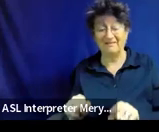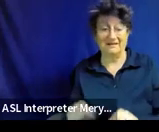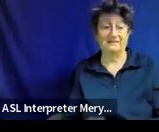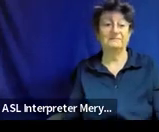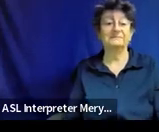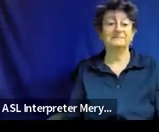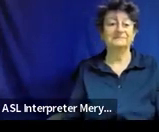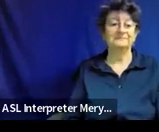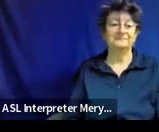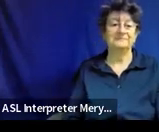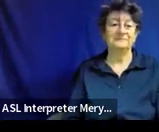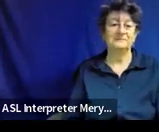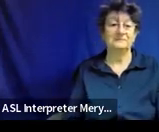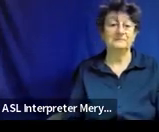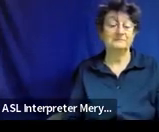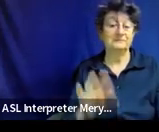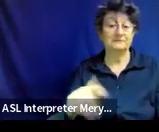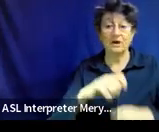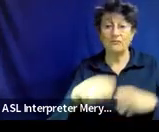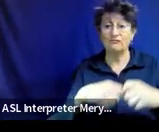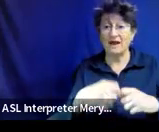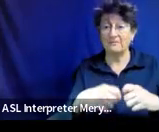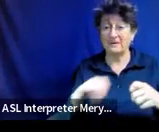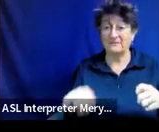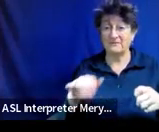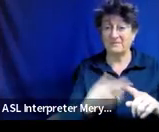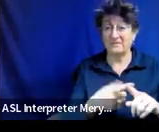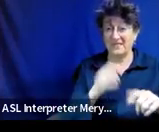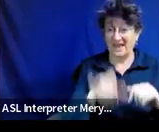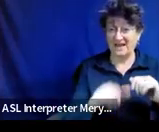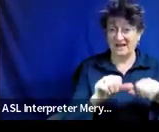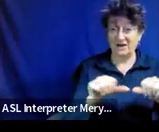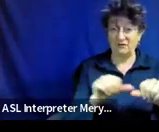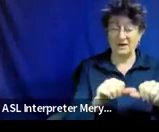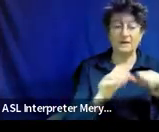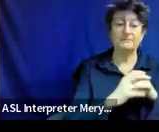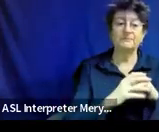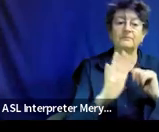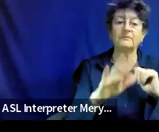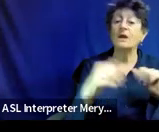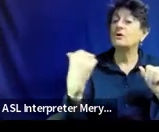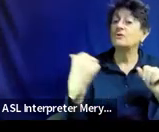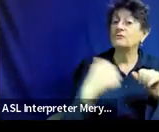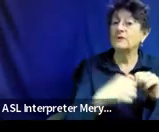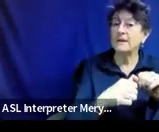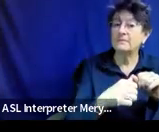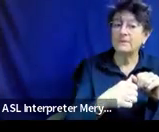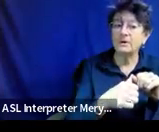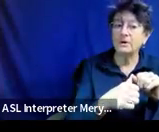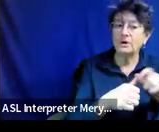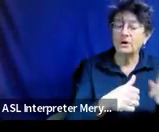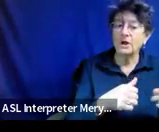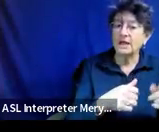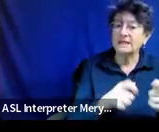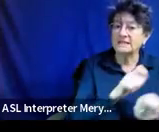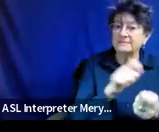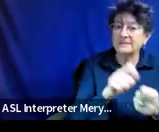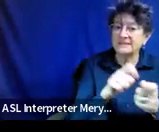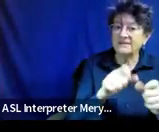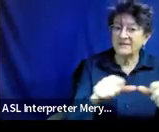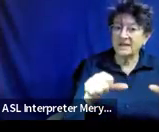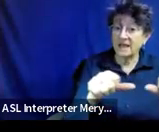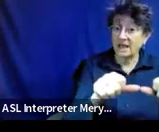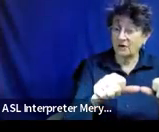So a little wrap-up from that. Remember, what are those specific areas? Just